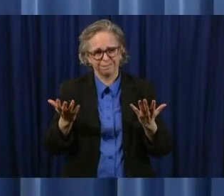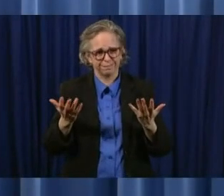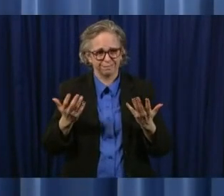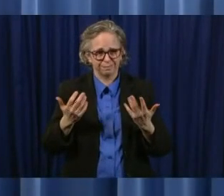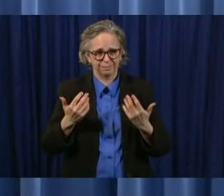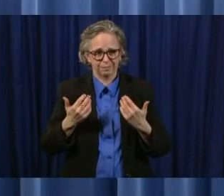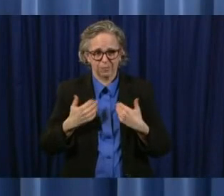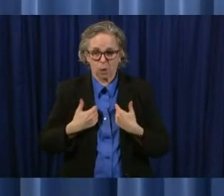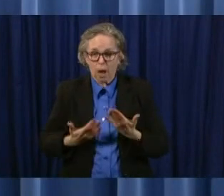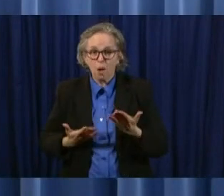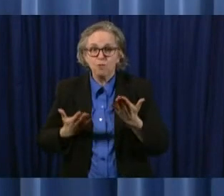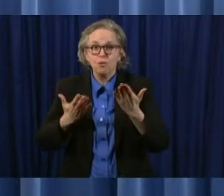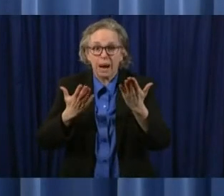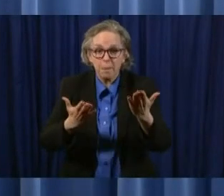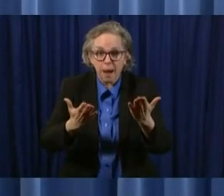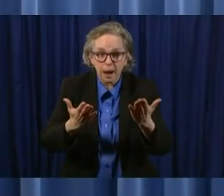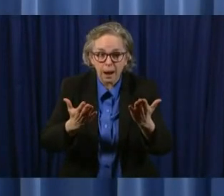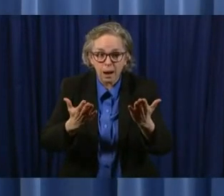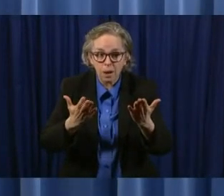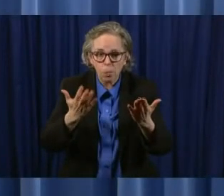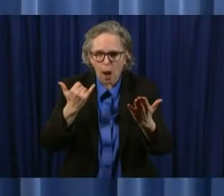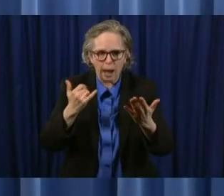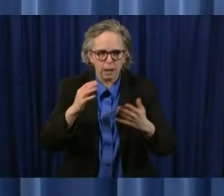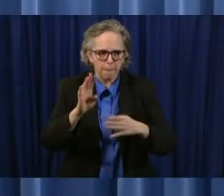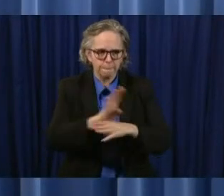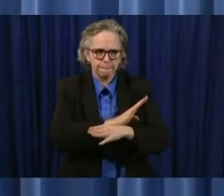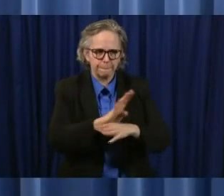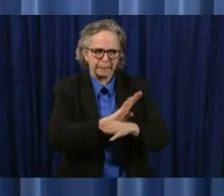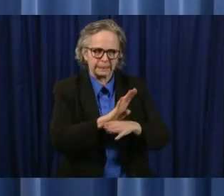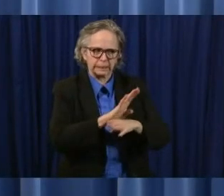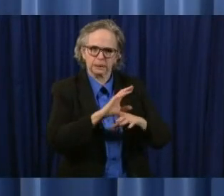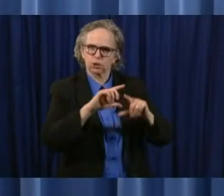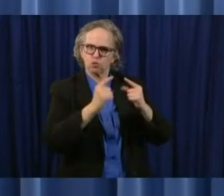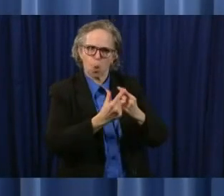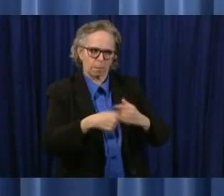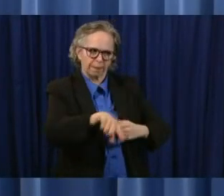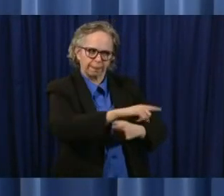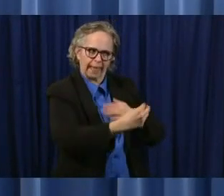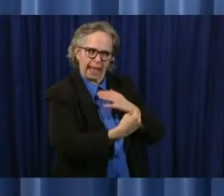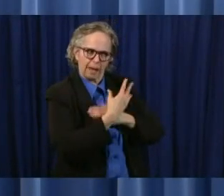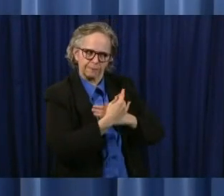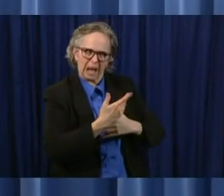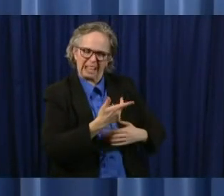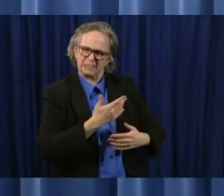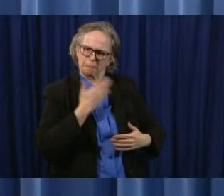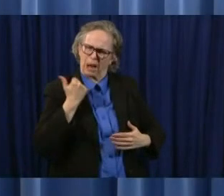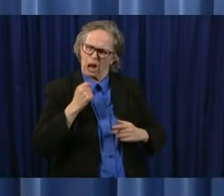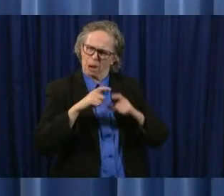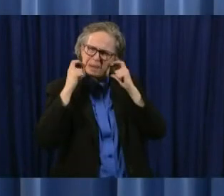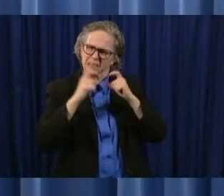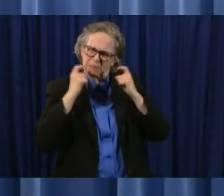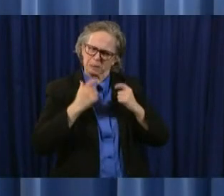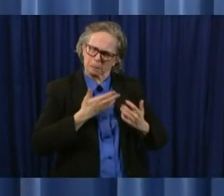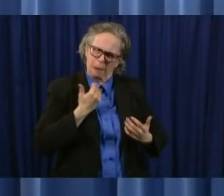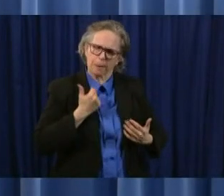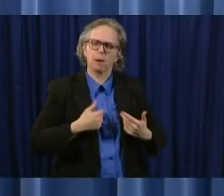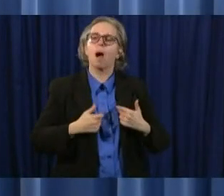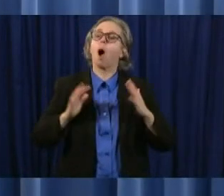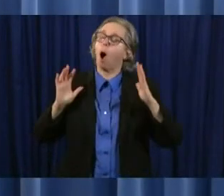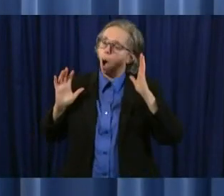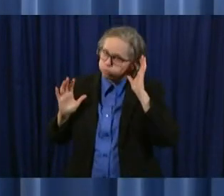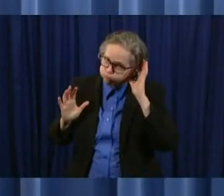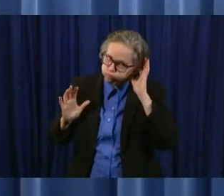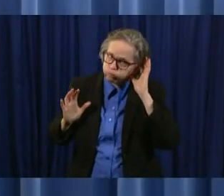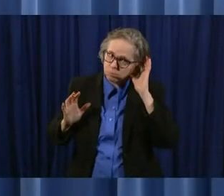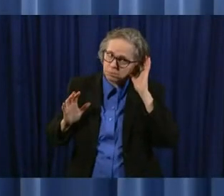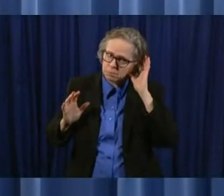from our business group but i will have to tell you that in the last few weeks uh as some retail has been